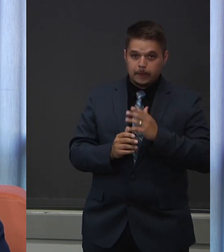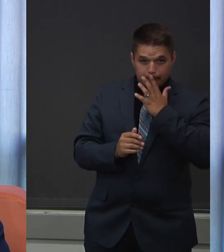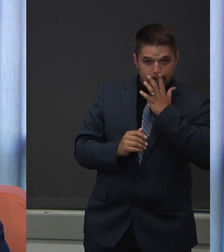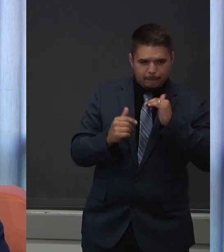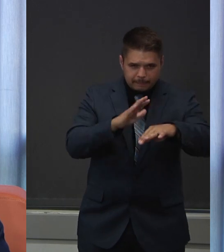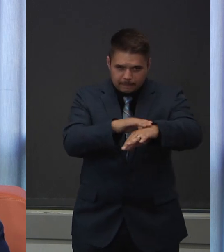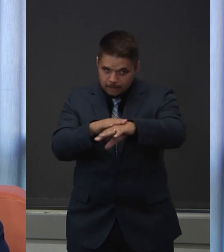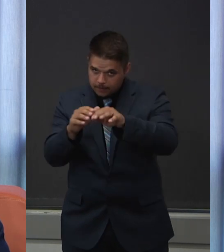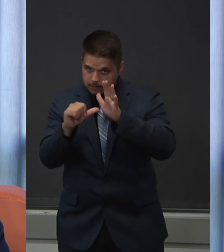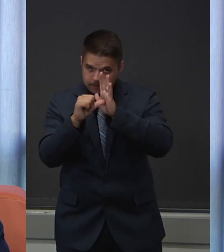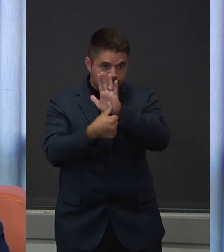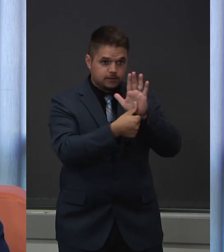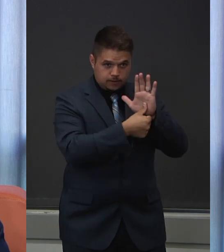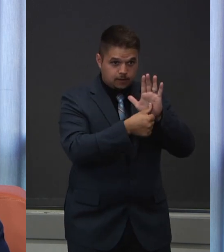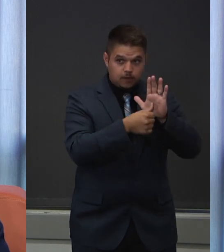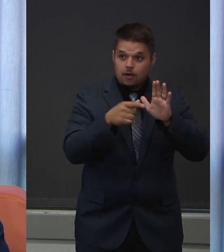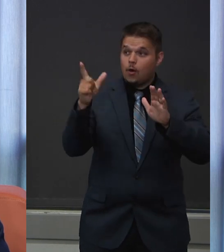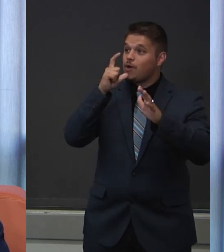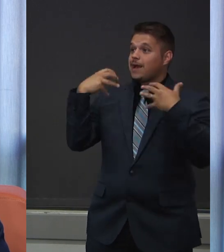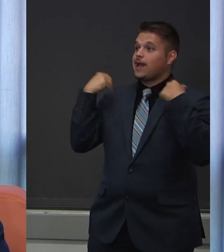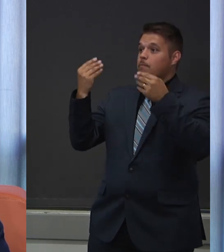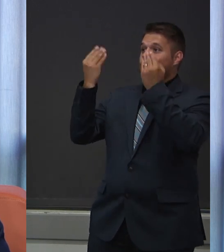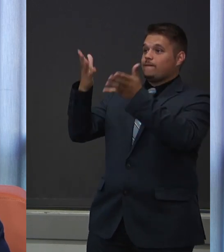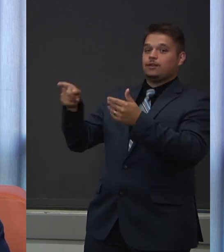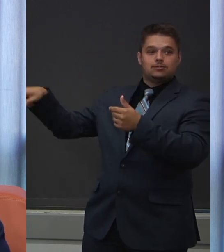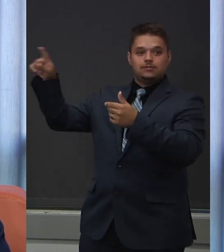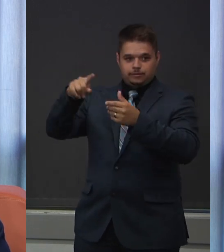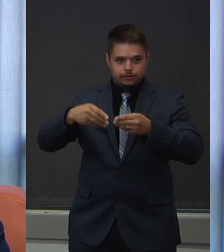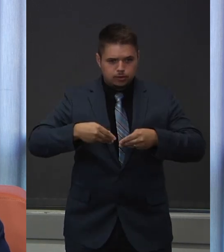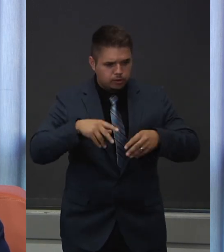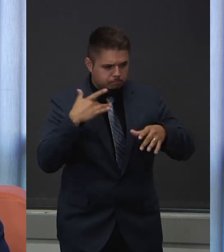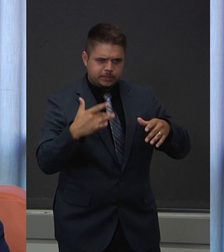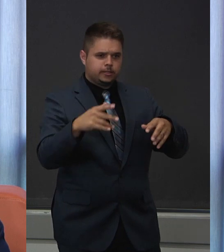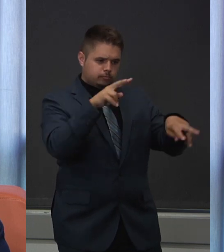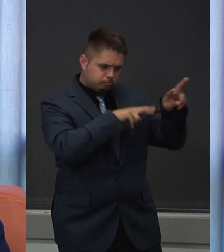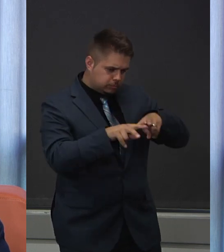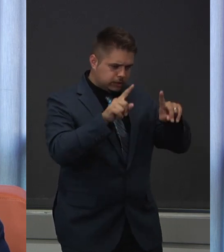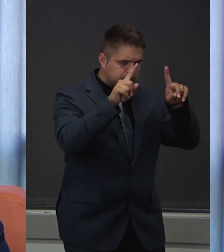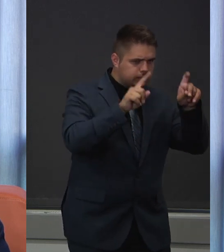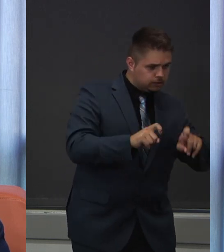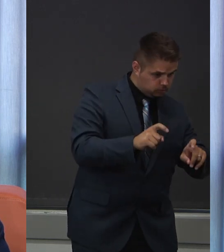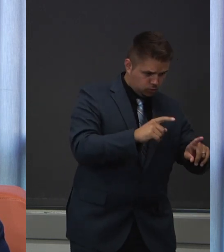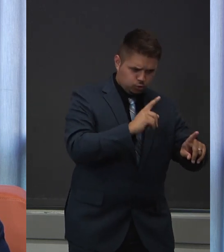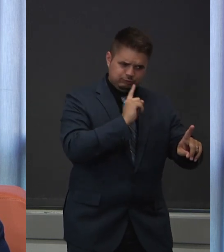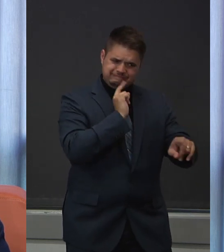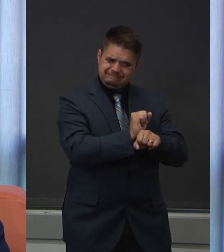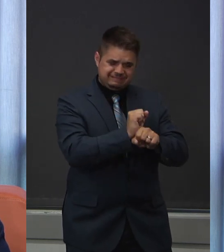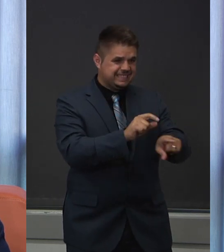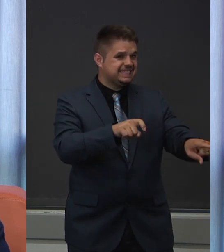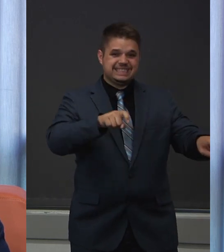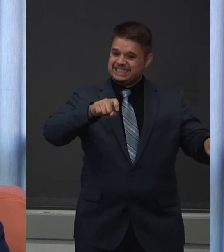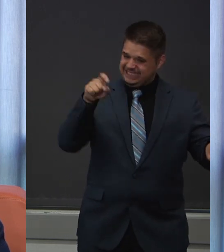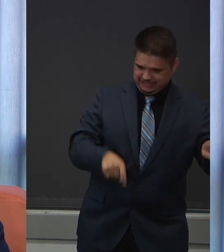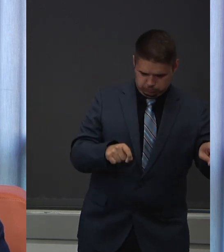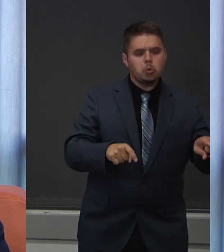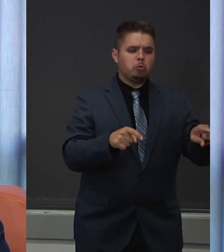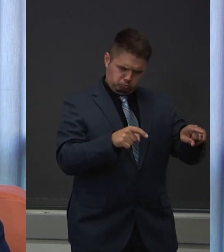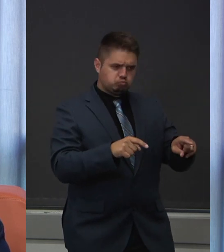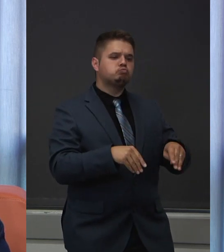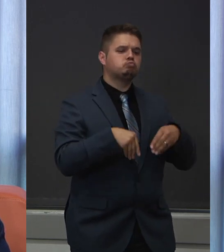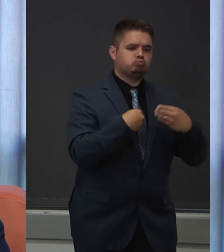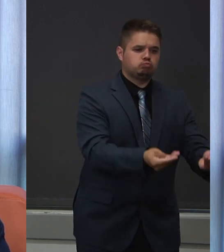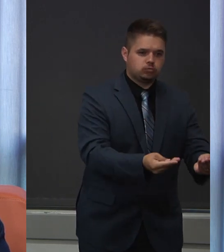screen everyone who asks for a test or needs one. They use their judgment to decide whether to order a test or not.